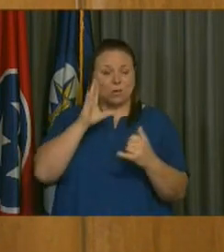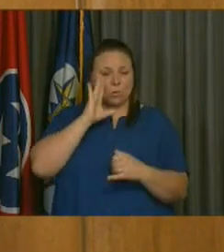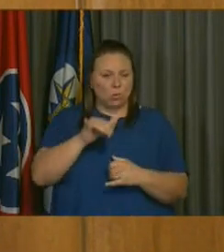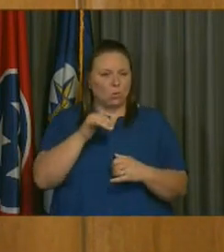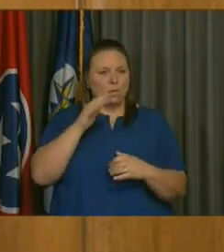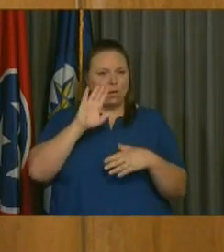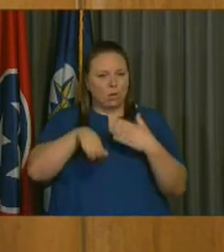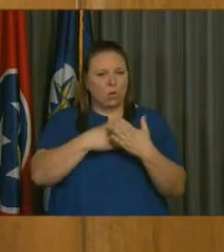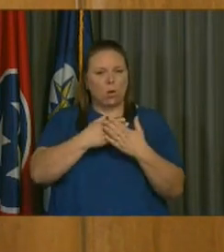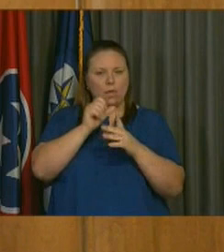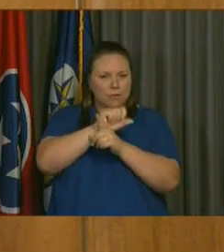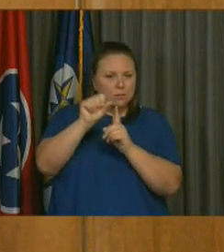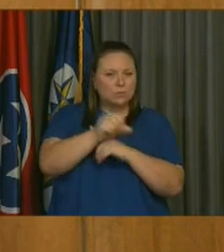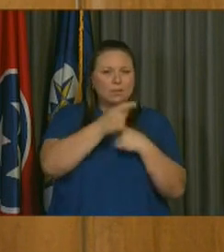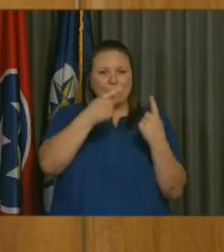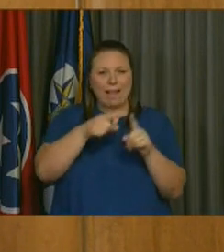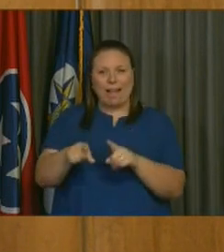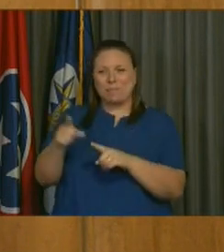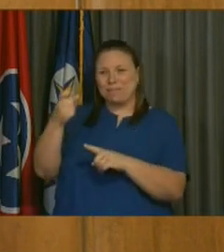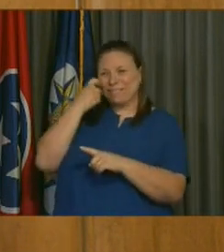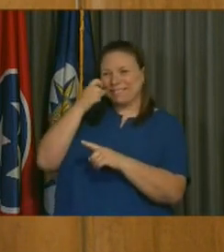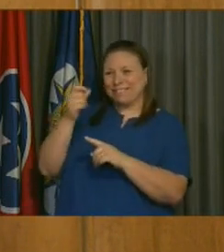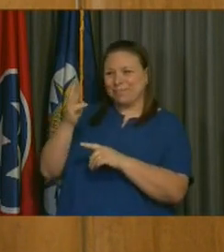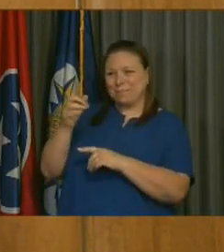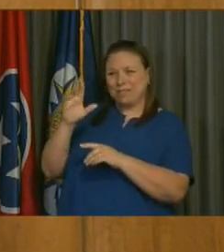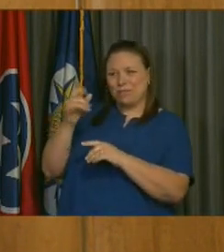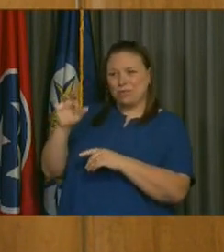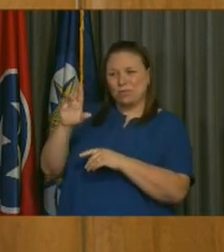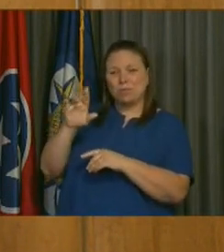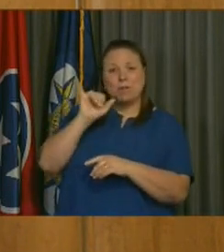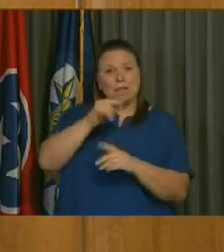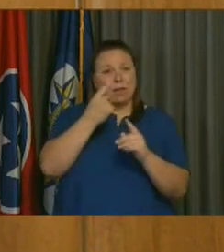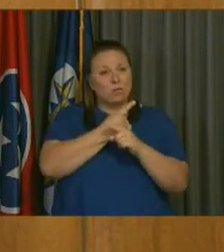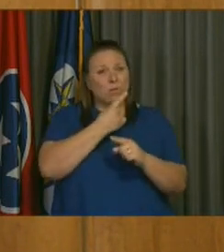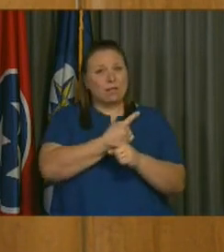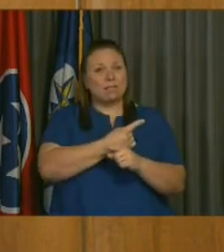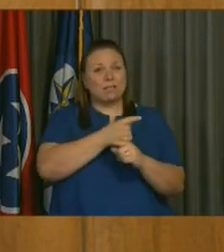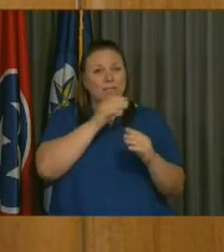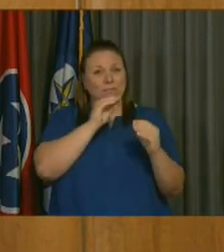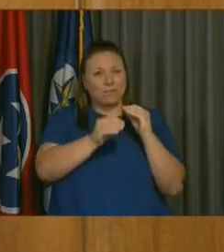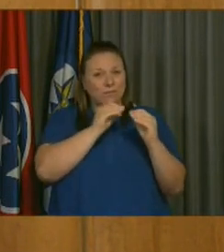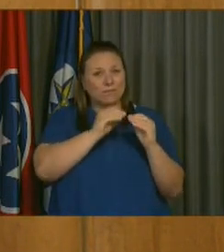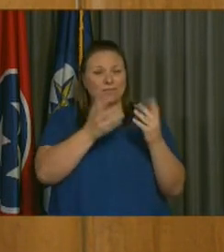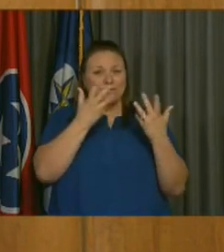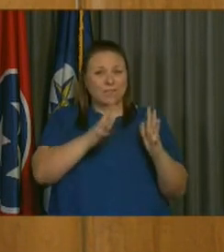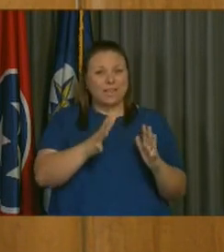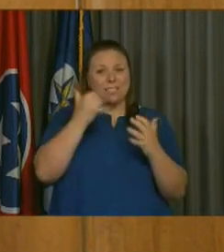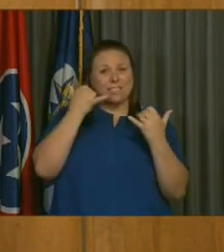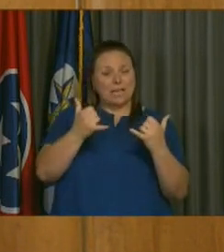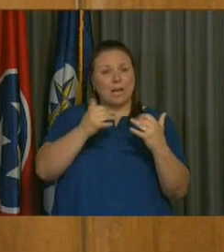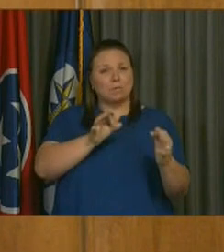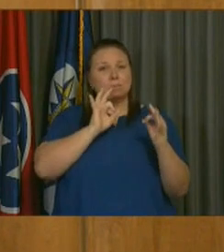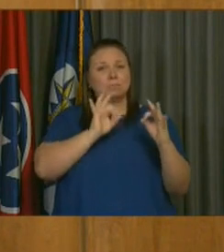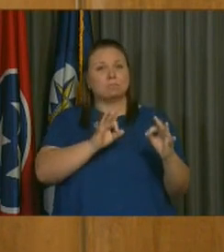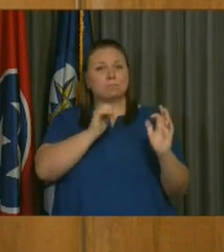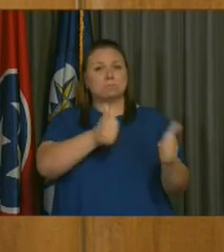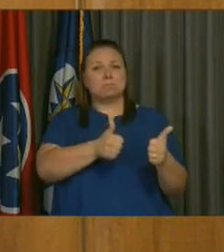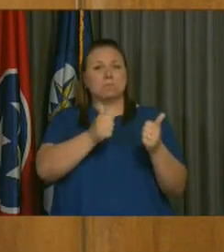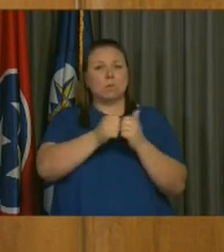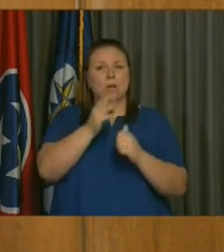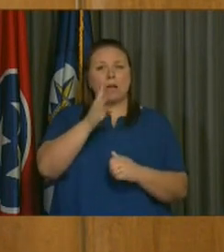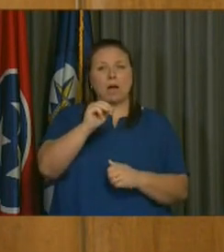all the conditions that Mayor Cooper described, that corrective action plan has been completed and we are now in good standing with the